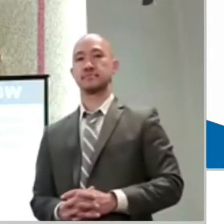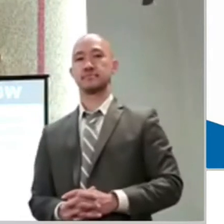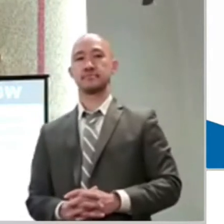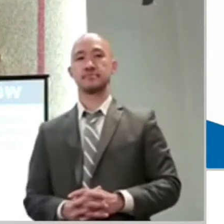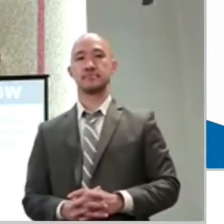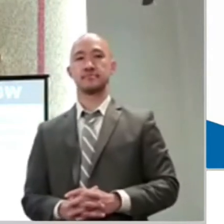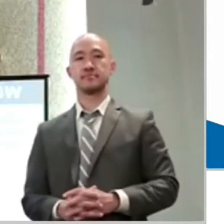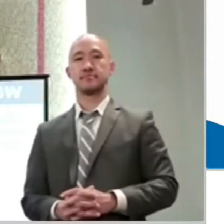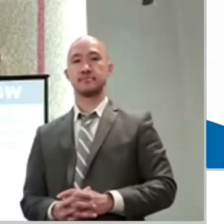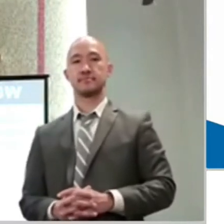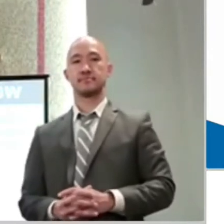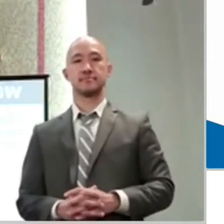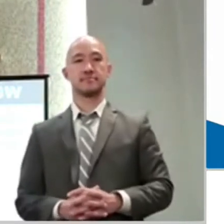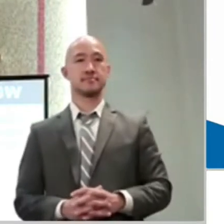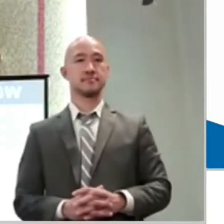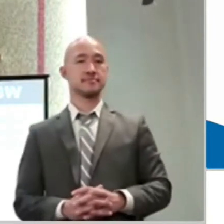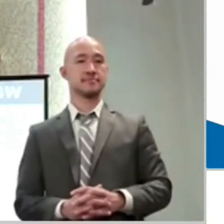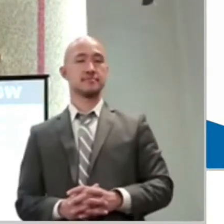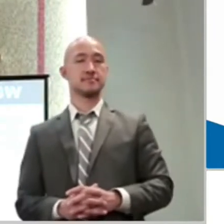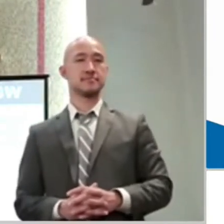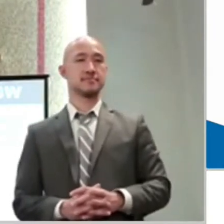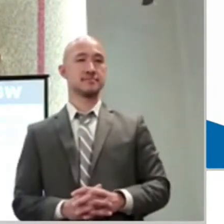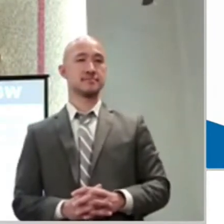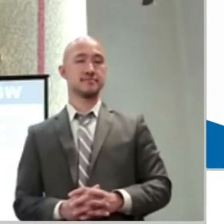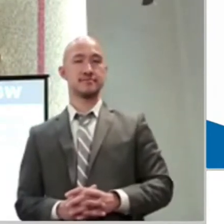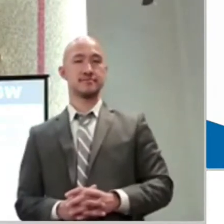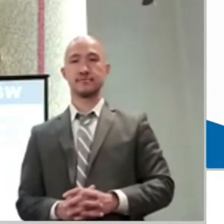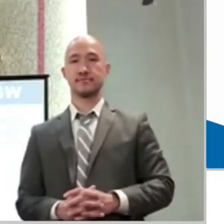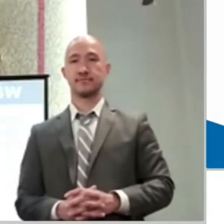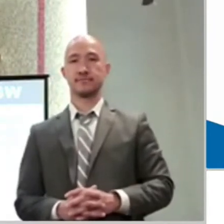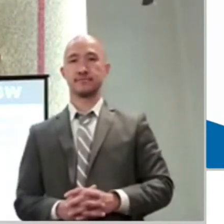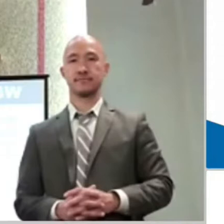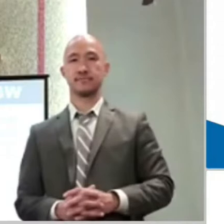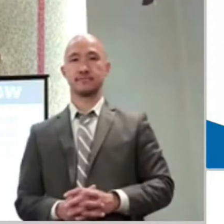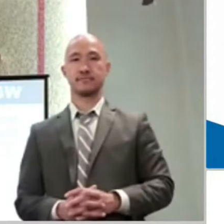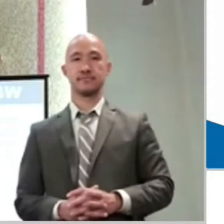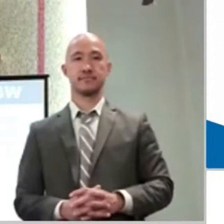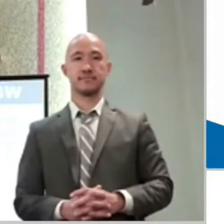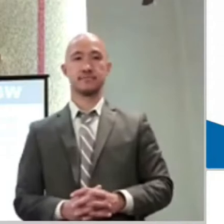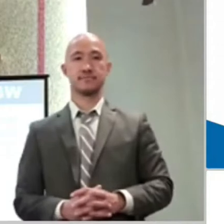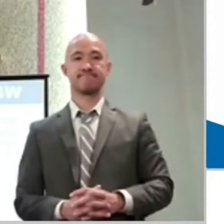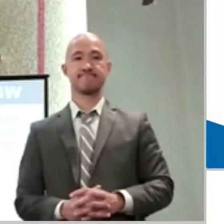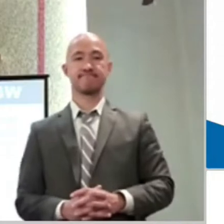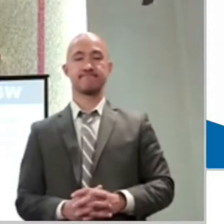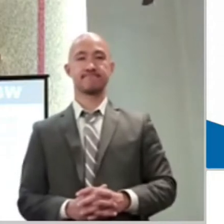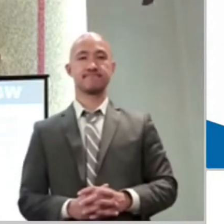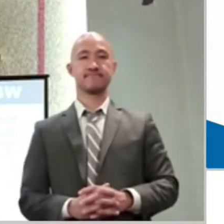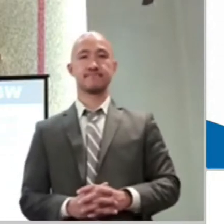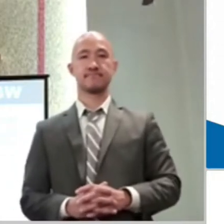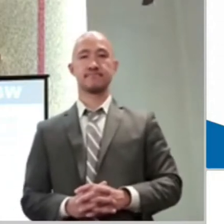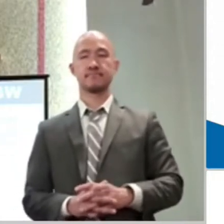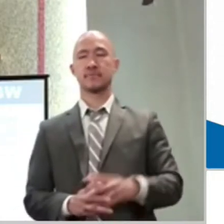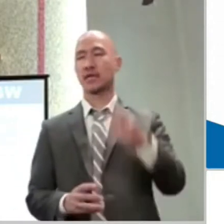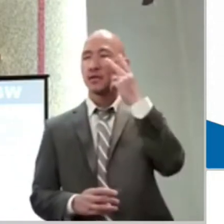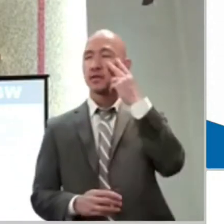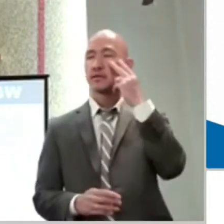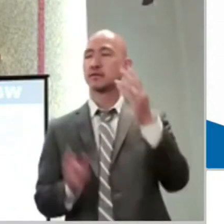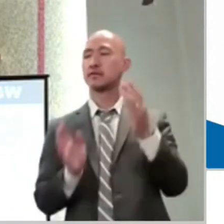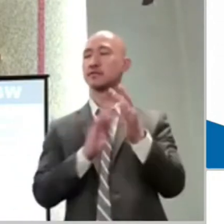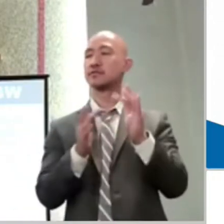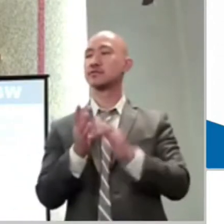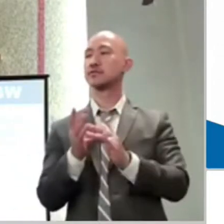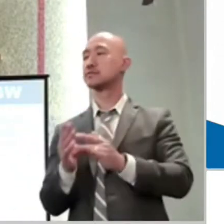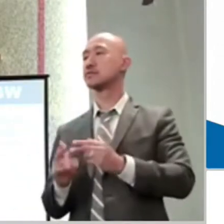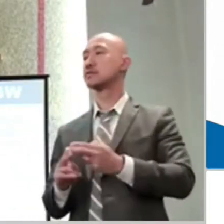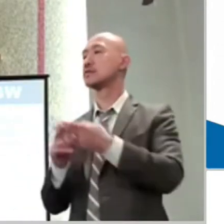They still had trouble putting their faith in him, but how